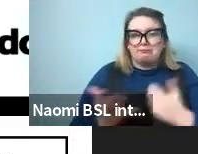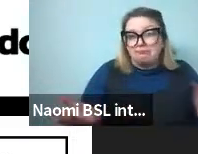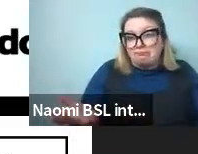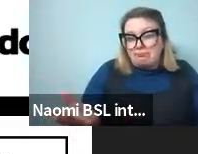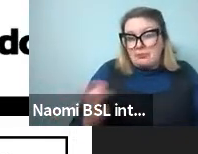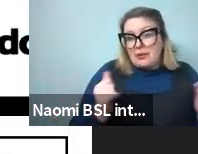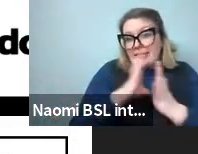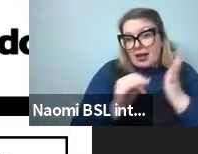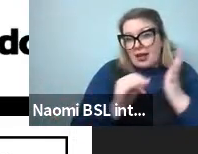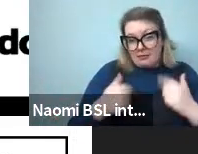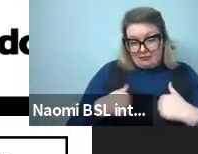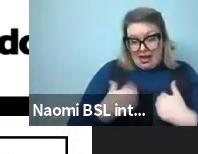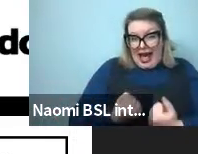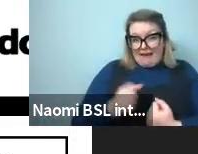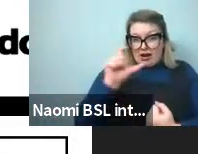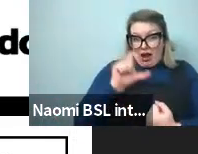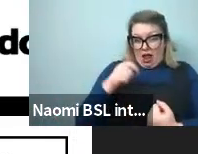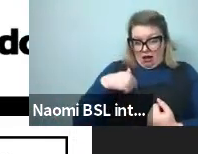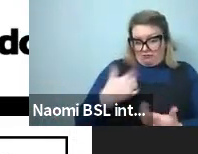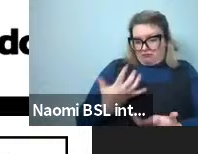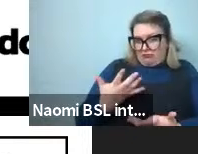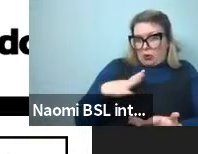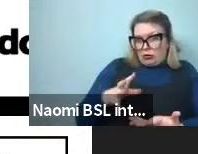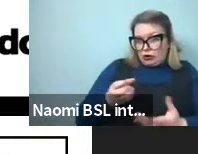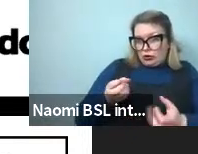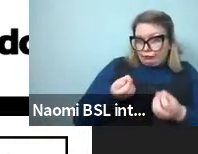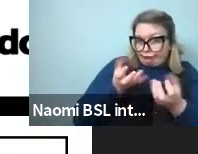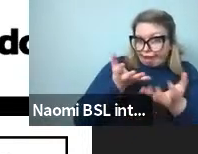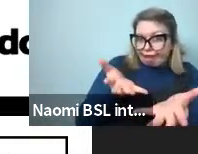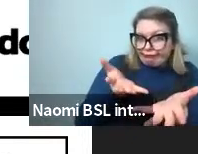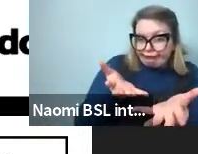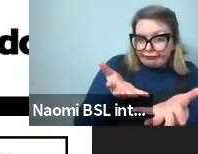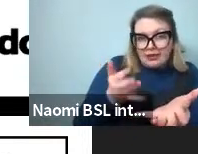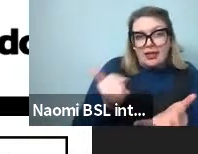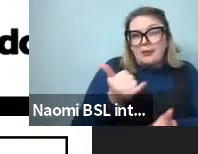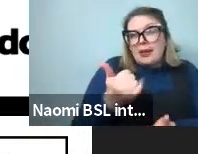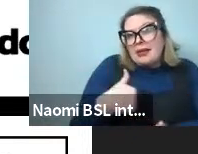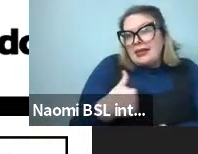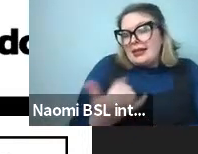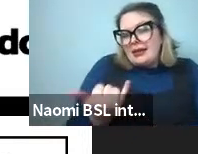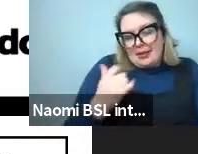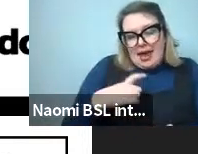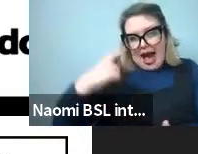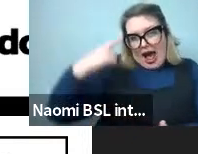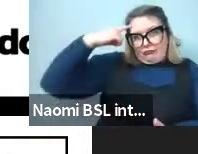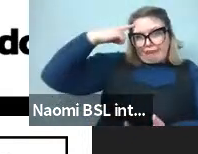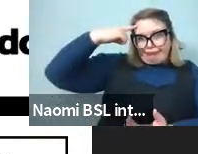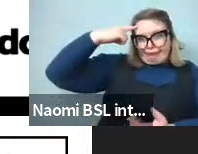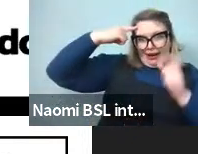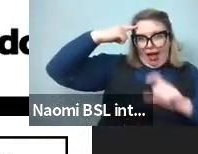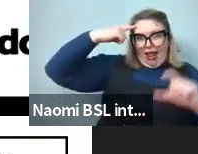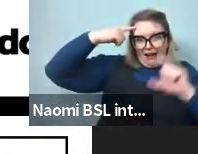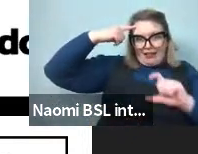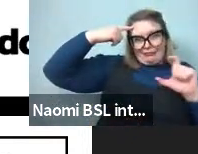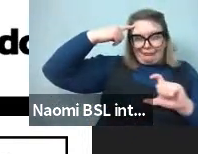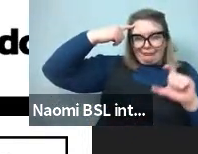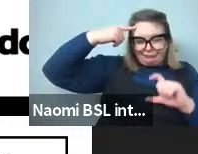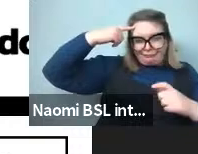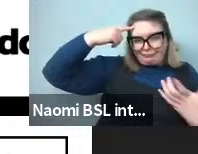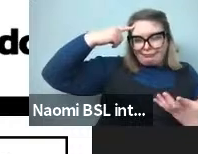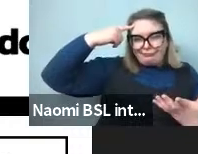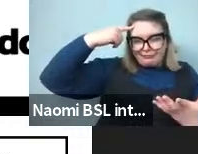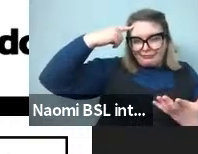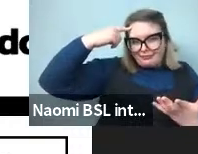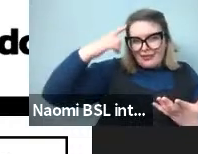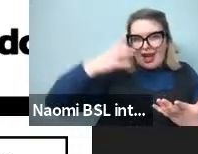I want to convey to you using a word. And so maybe I've got one of these colors in my head, which I'm trying to convey to you and say, I